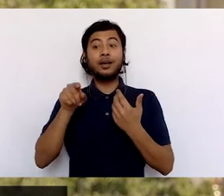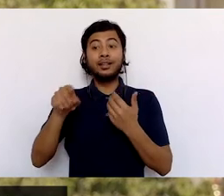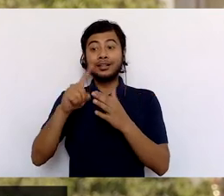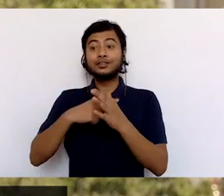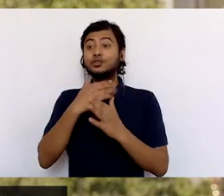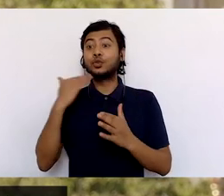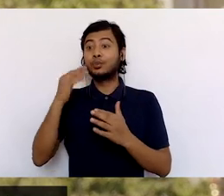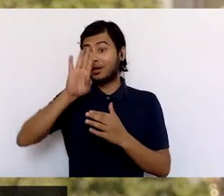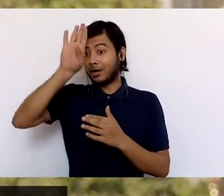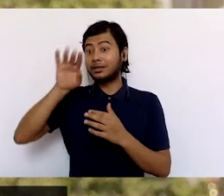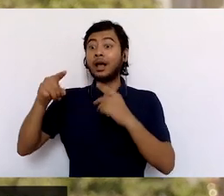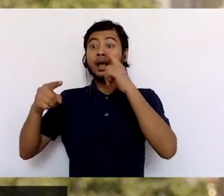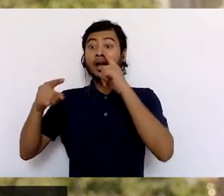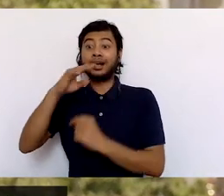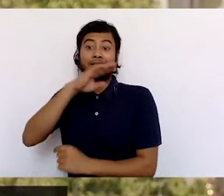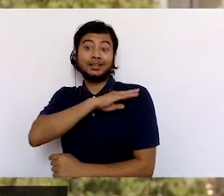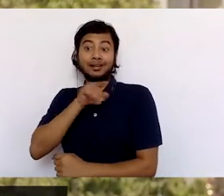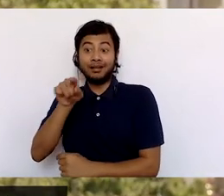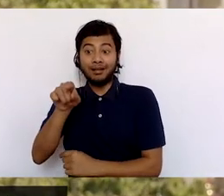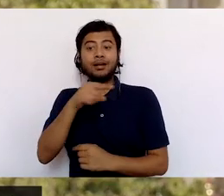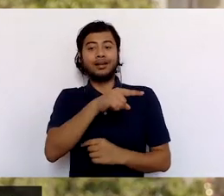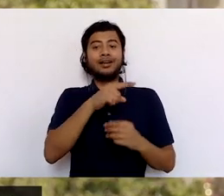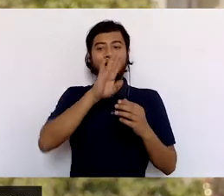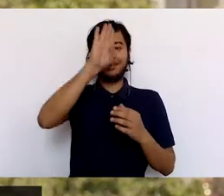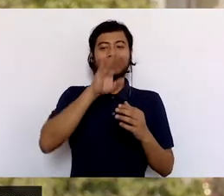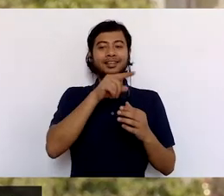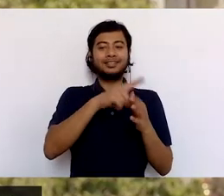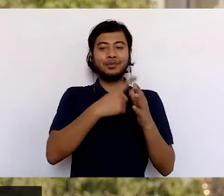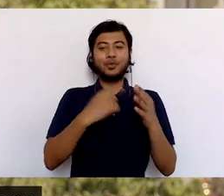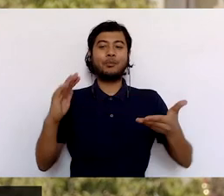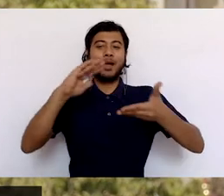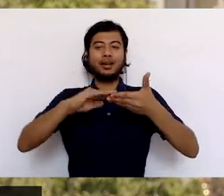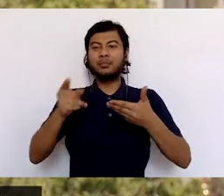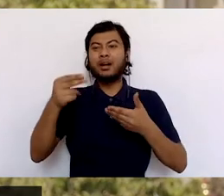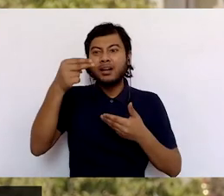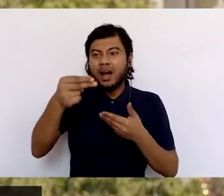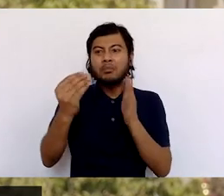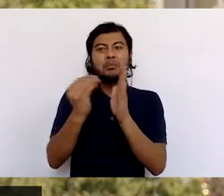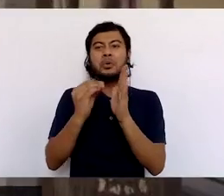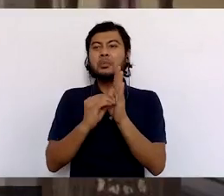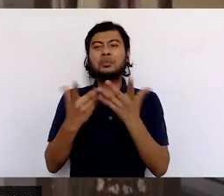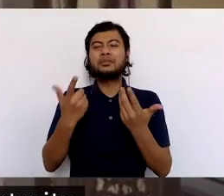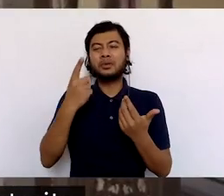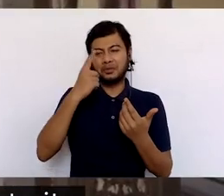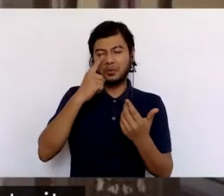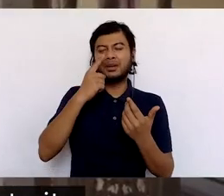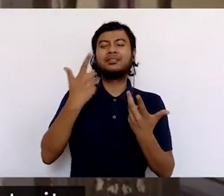Unfortunately, we don't know her name, as often happens, making it challenging to remember women in history. Jaswan Singh also